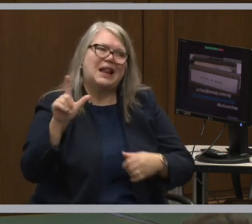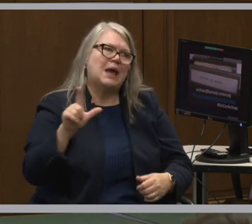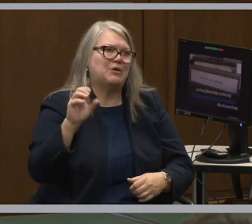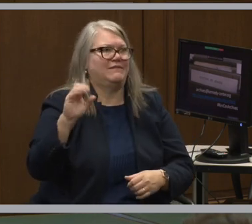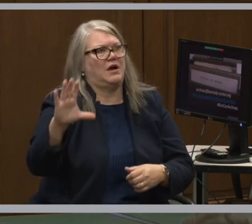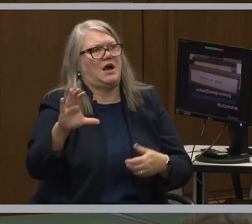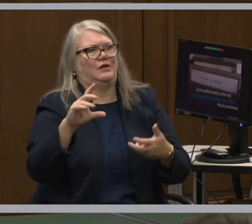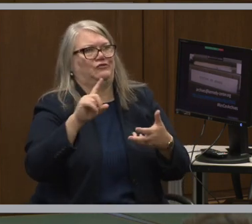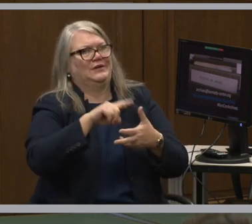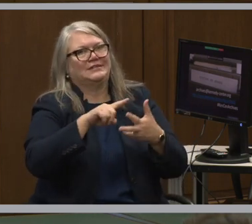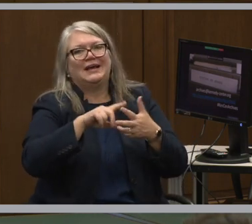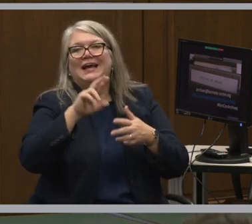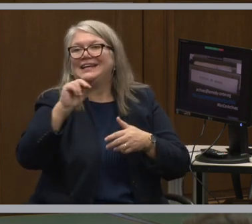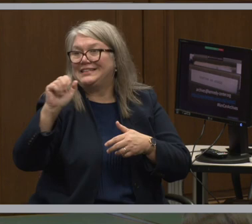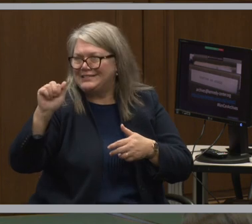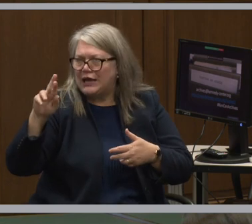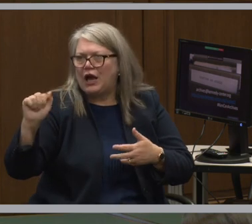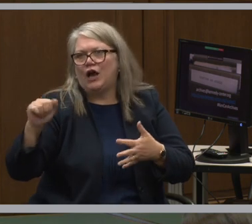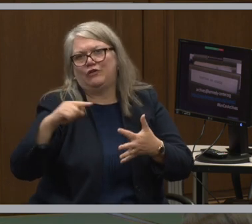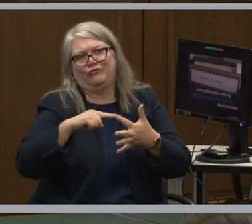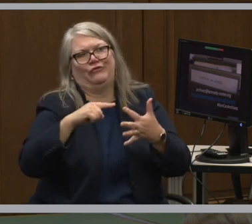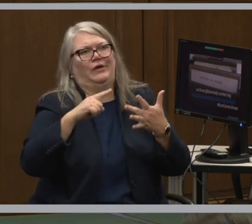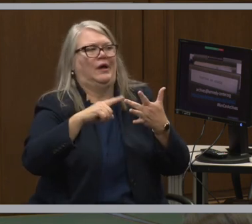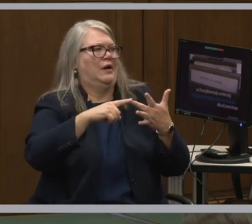Congress, the National Archives,